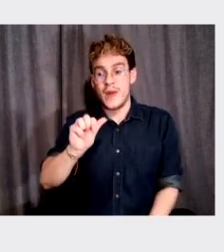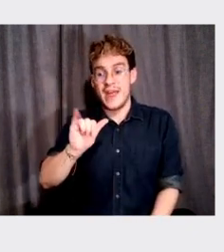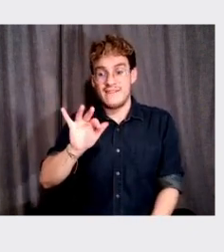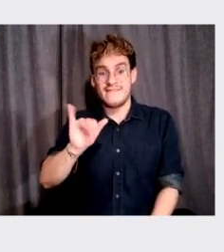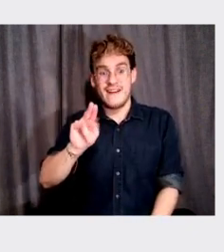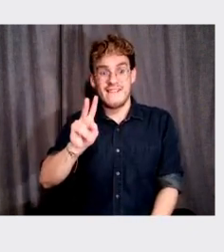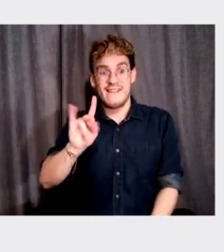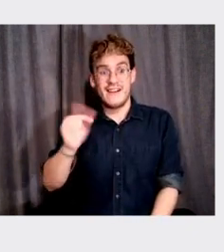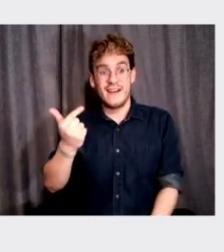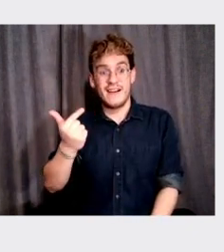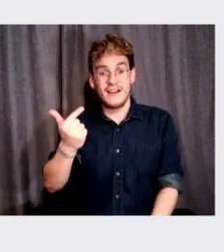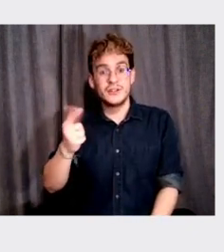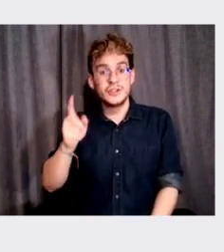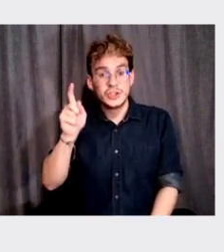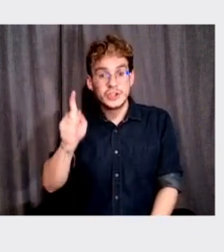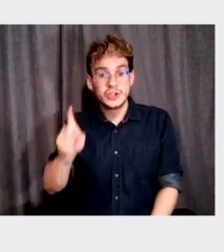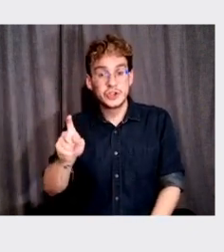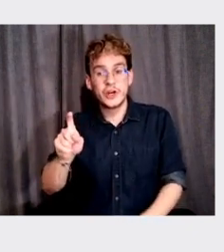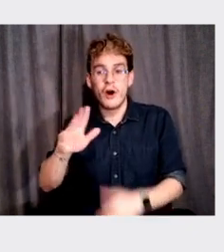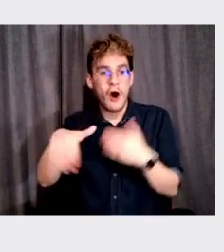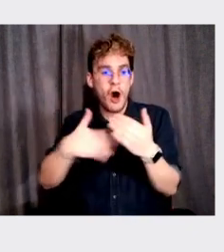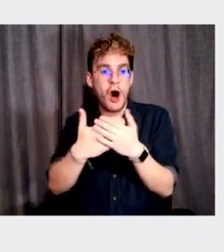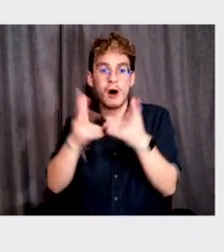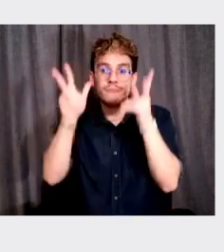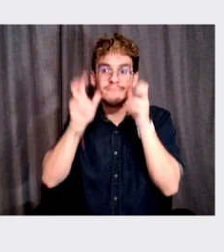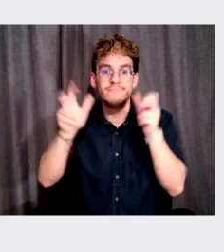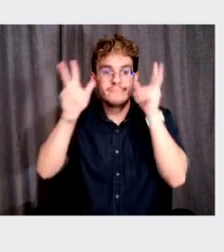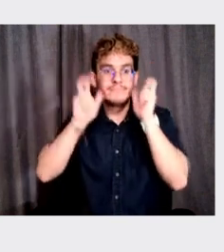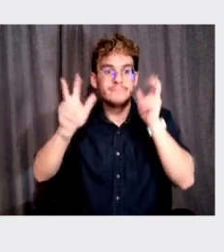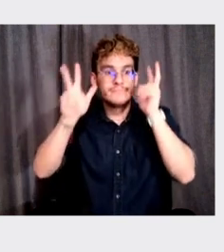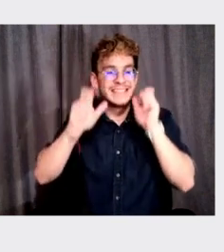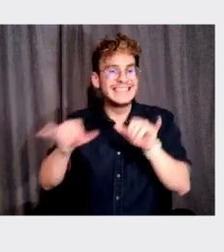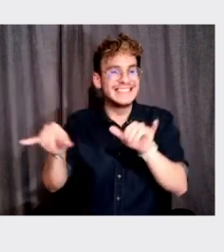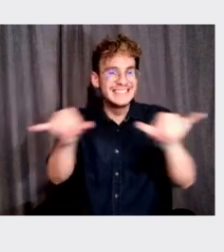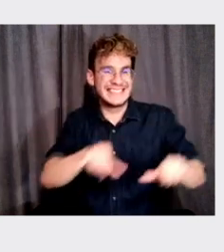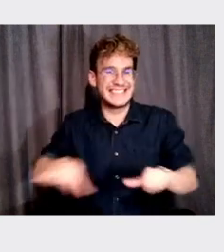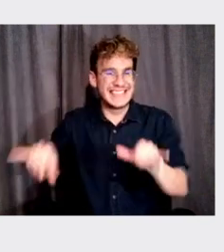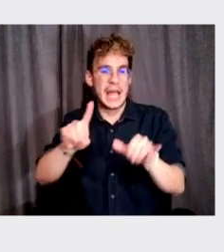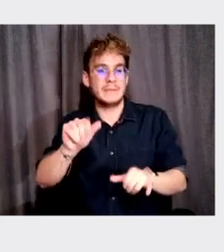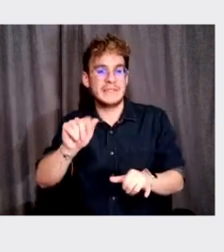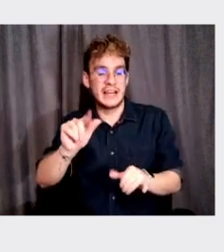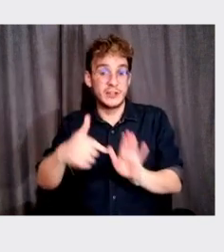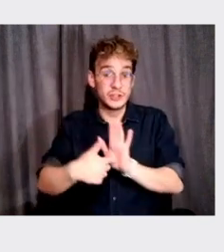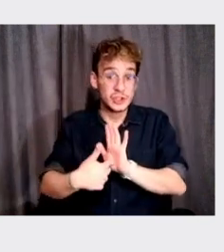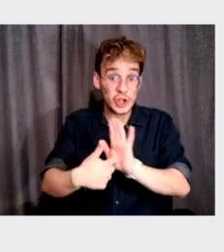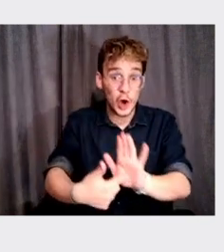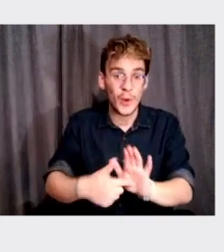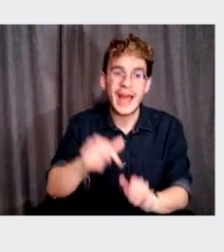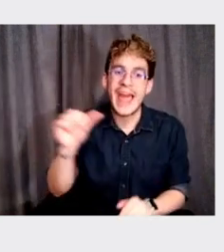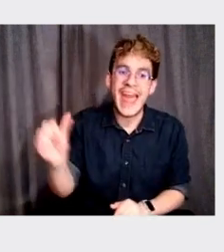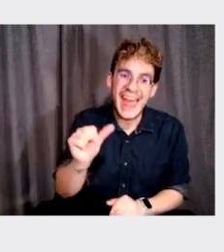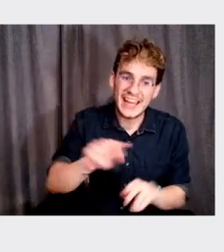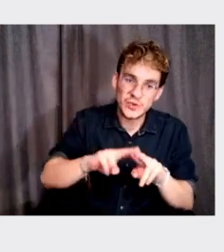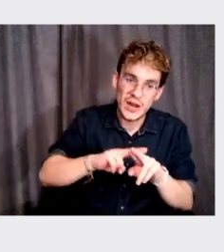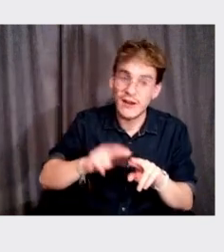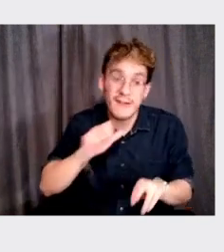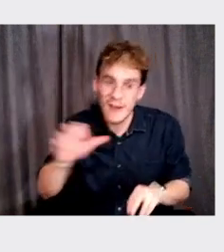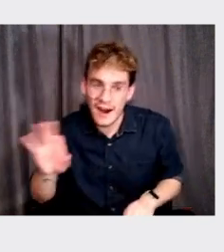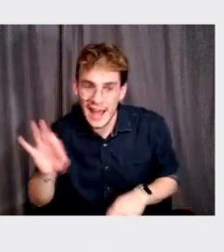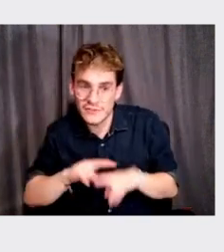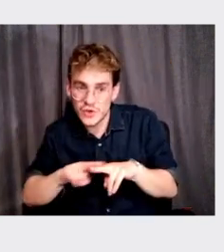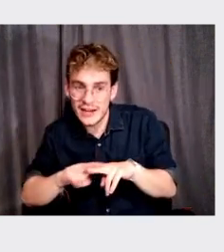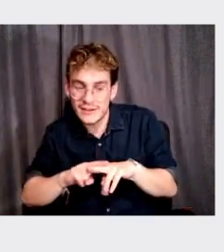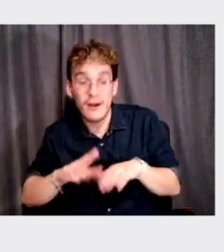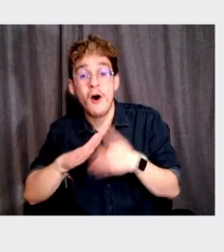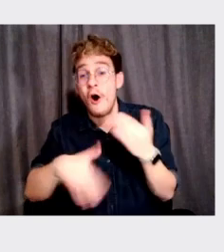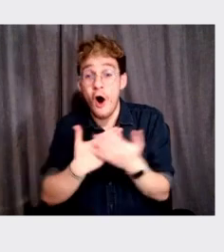should actually drink from the same data we're drinking and actually show that it's the A train today that is coming here. The entire